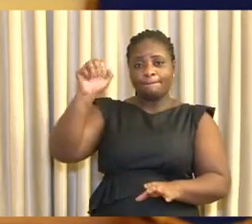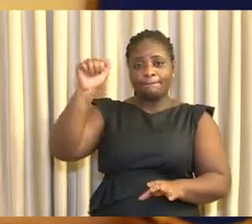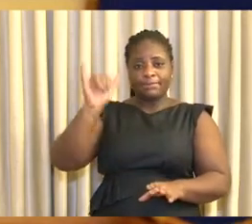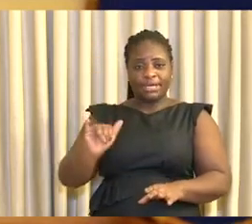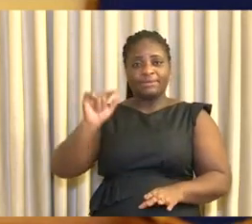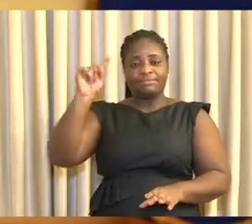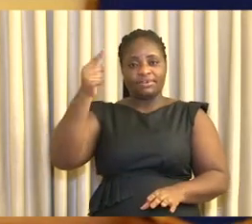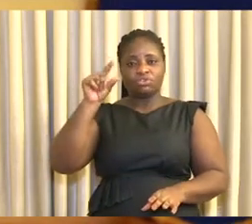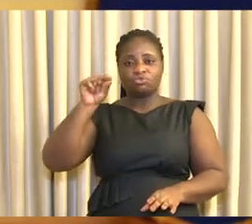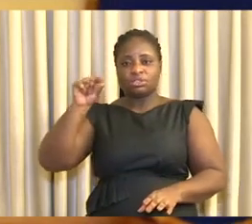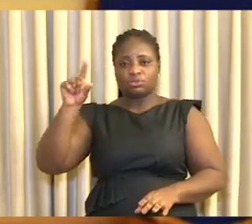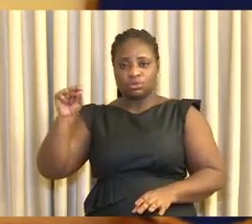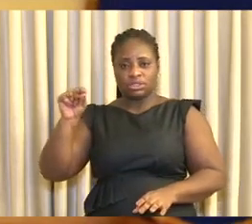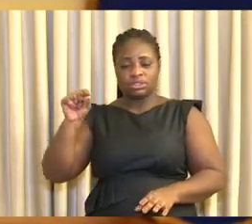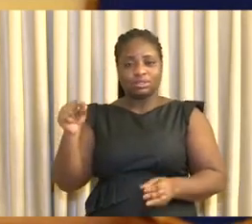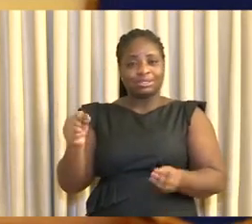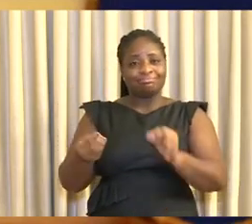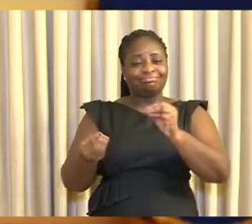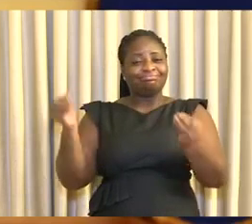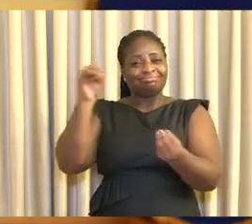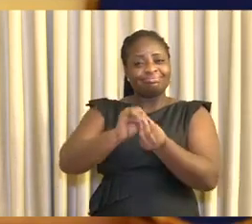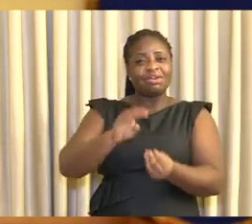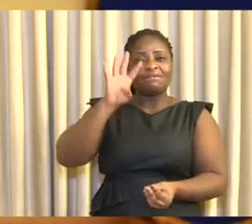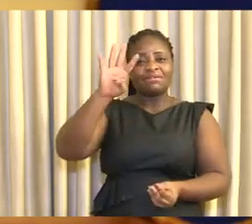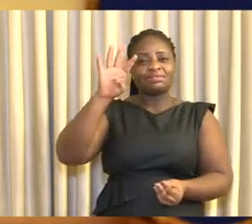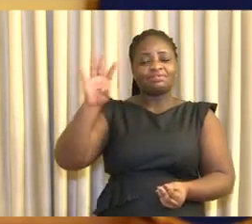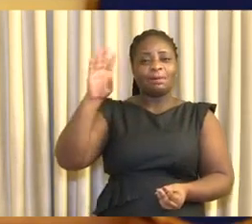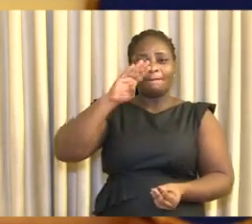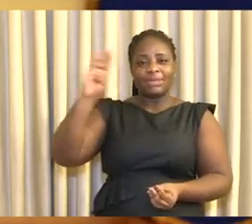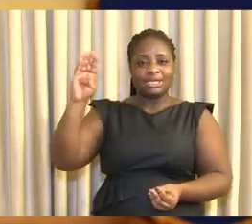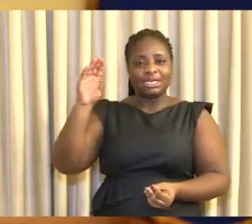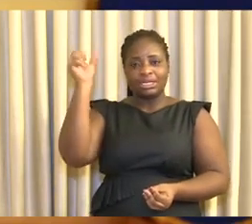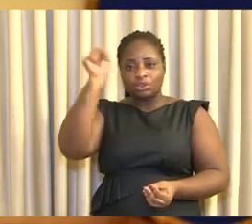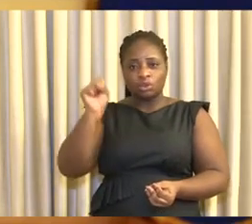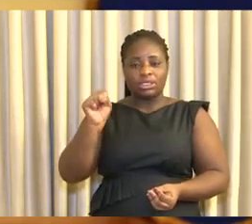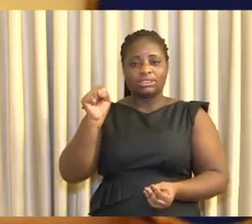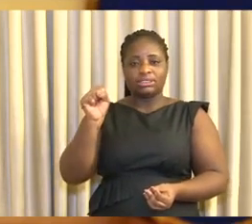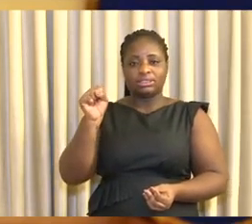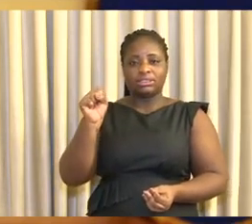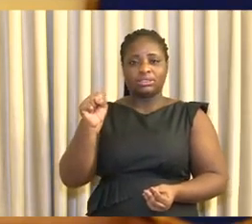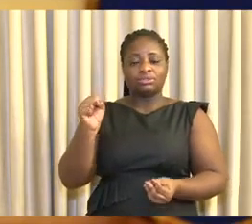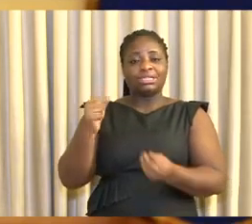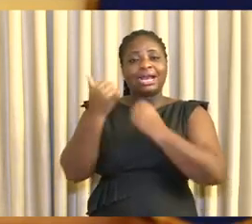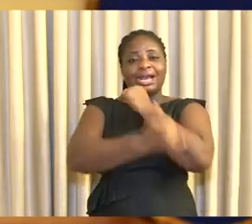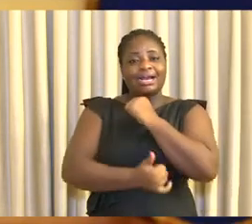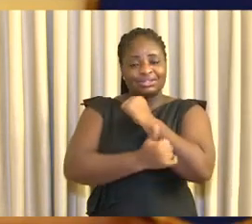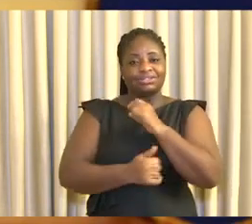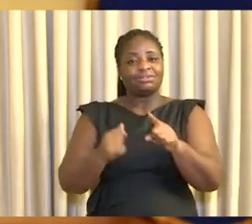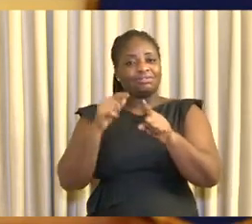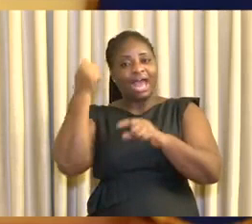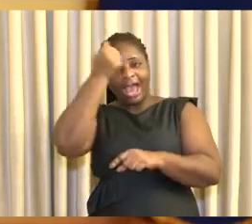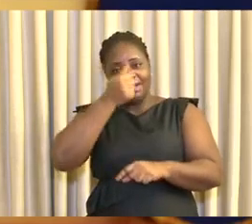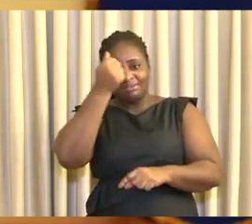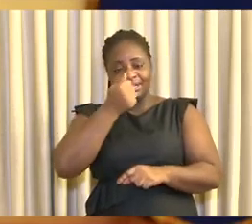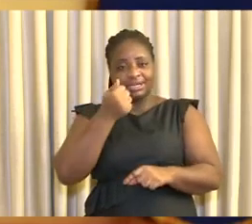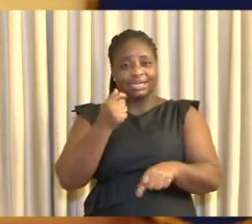of Africa. In the case of Ghana, this amounts to a freeze in principle and interest payments for the year